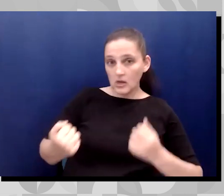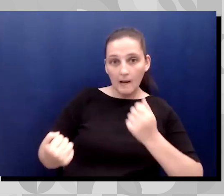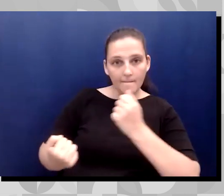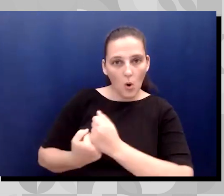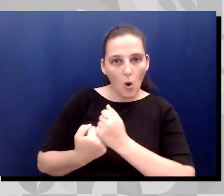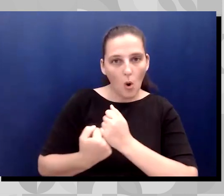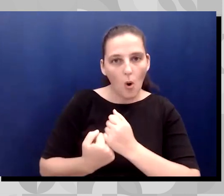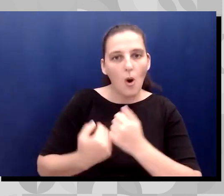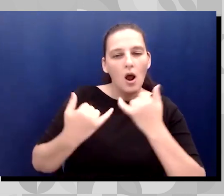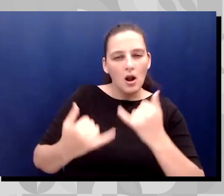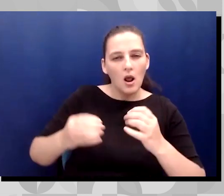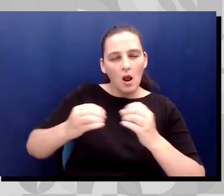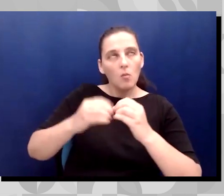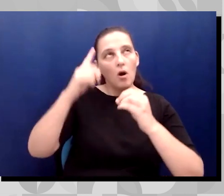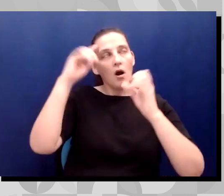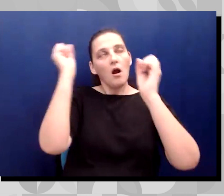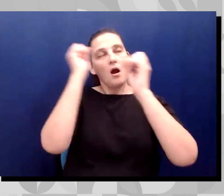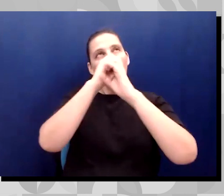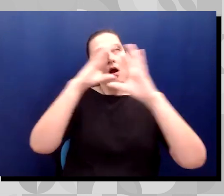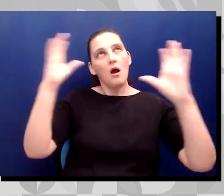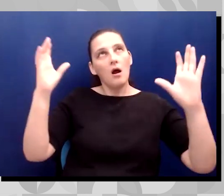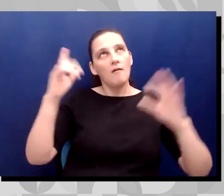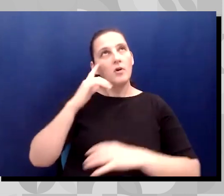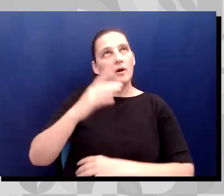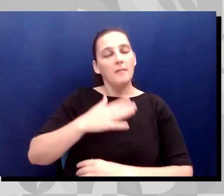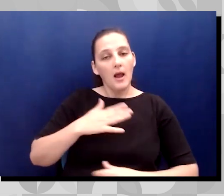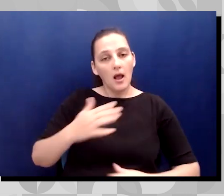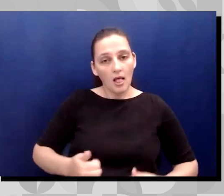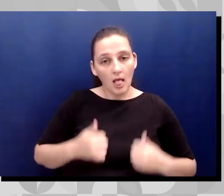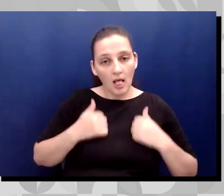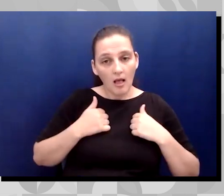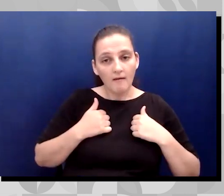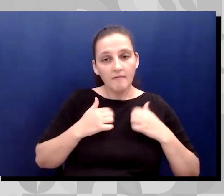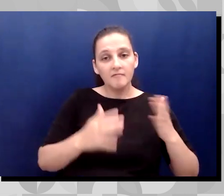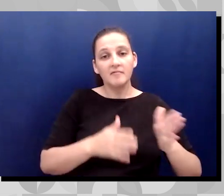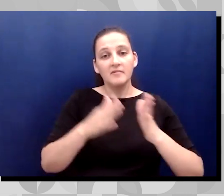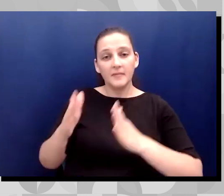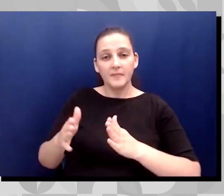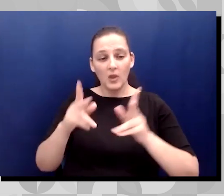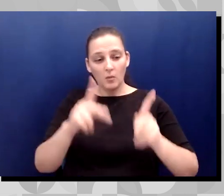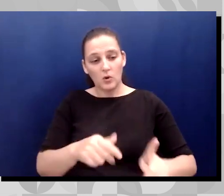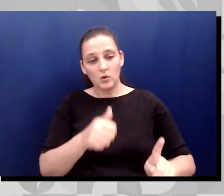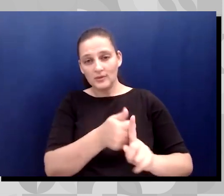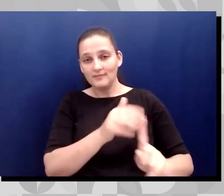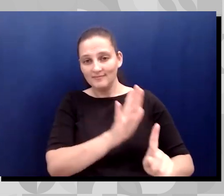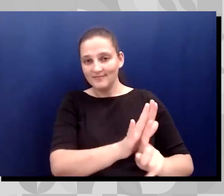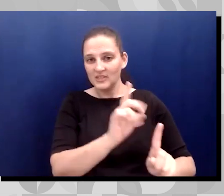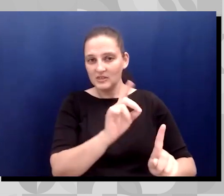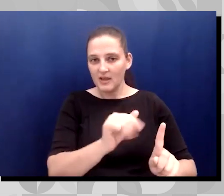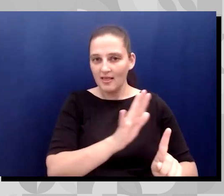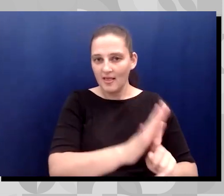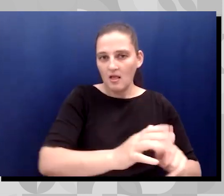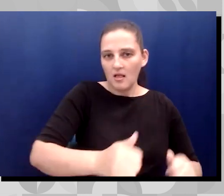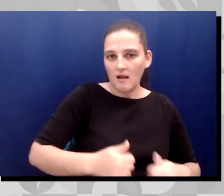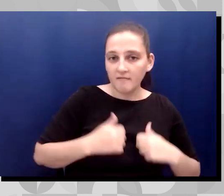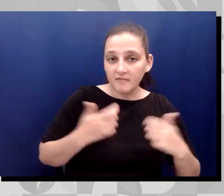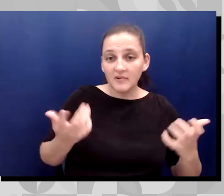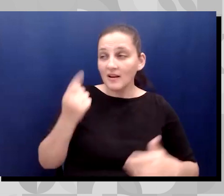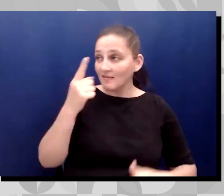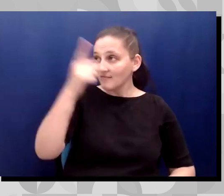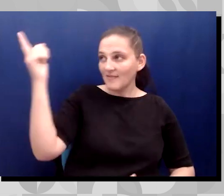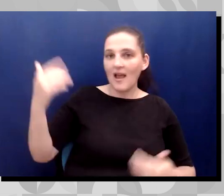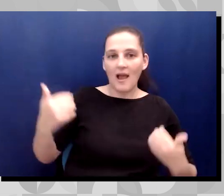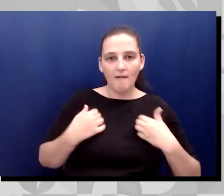that you want for your own life and the life of the person with the disability. And the support is there to help you make that happen.